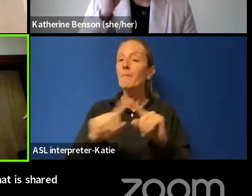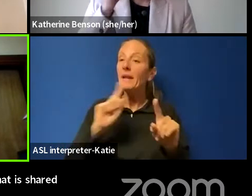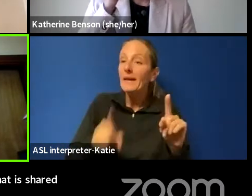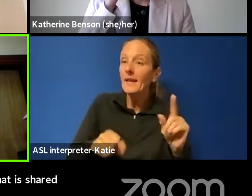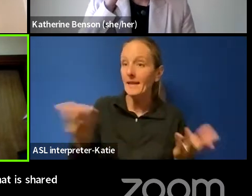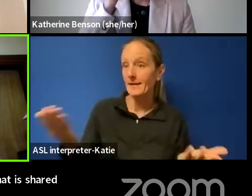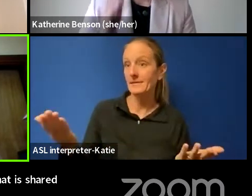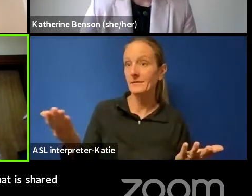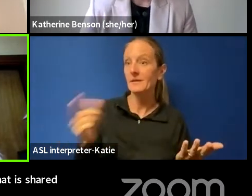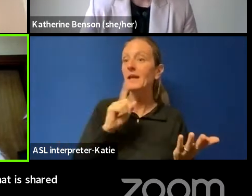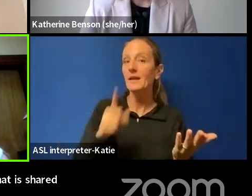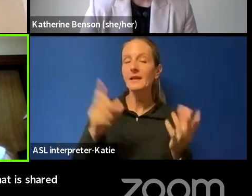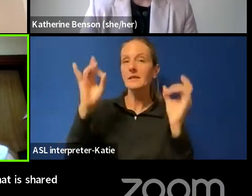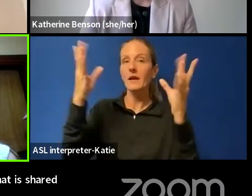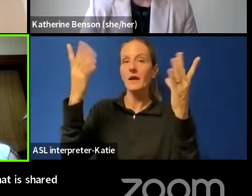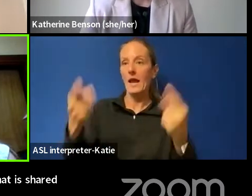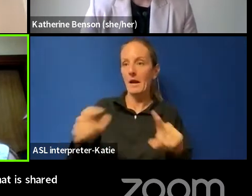civil liberties.